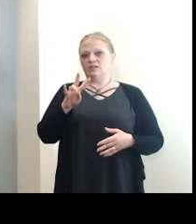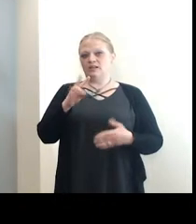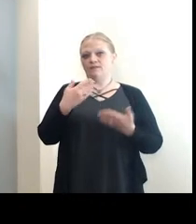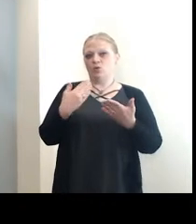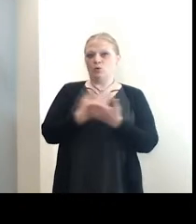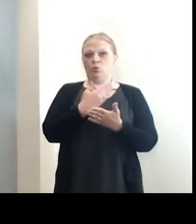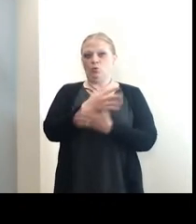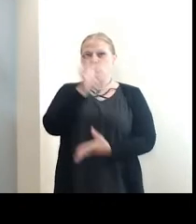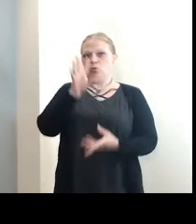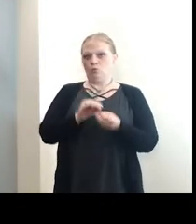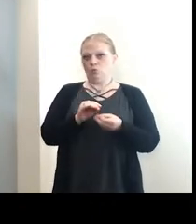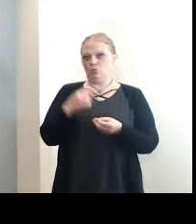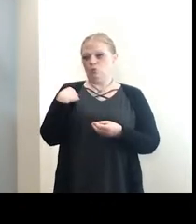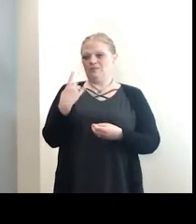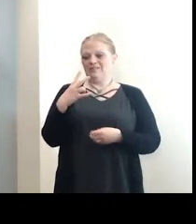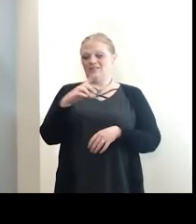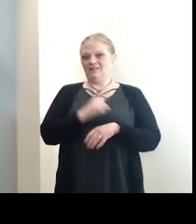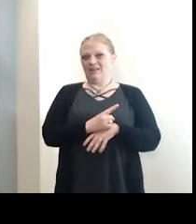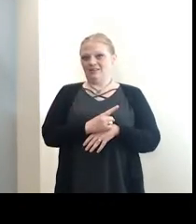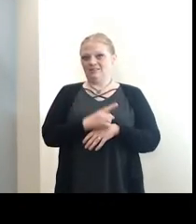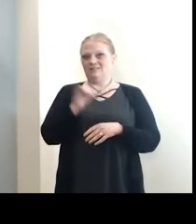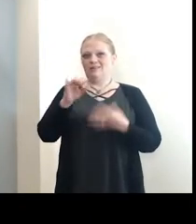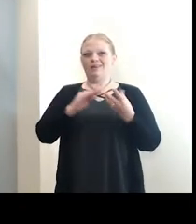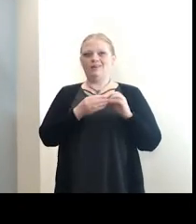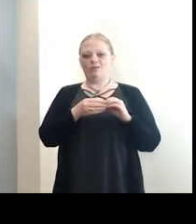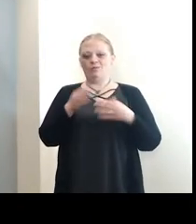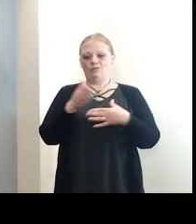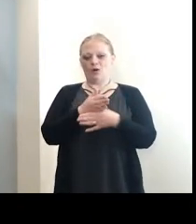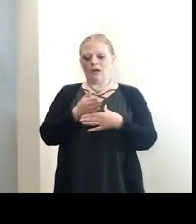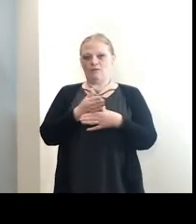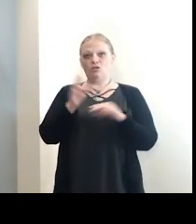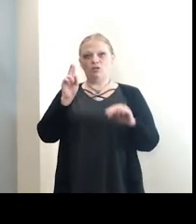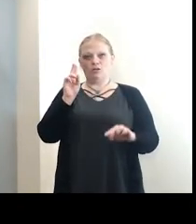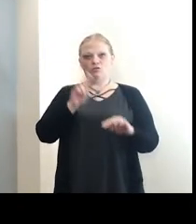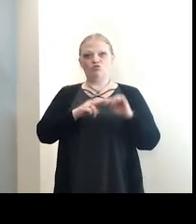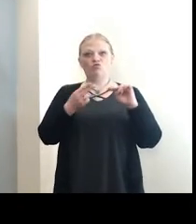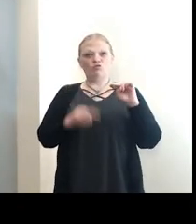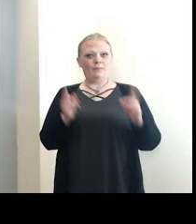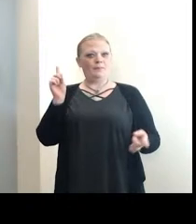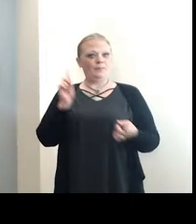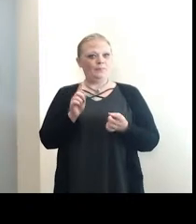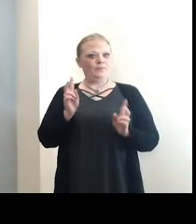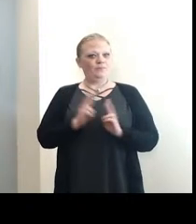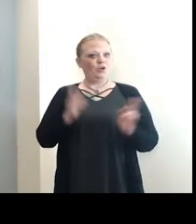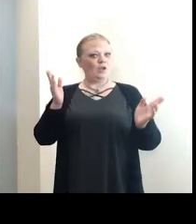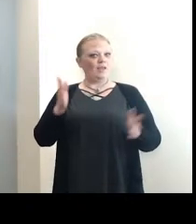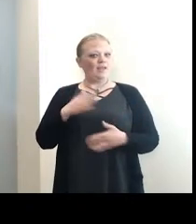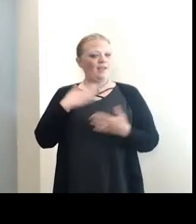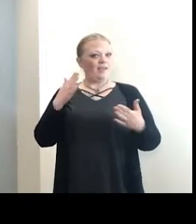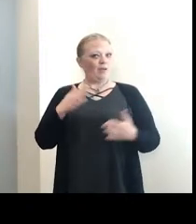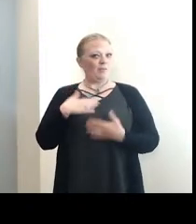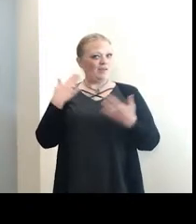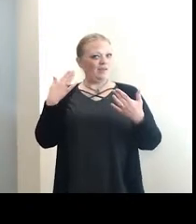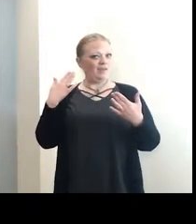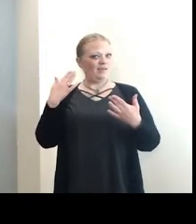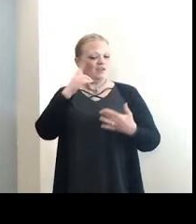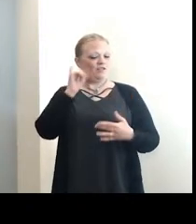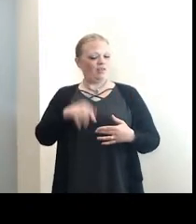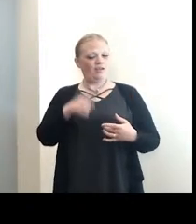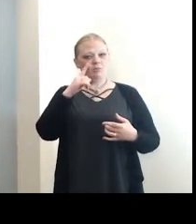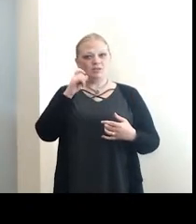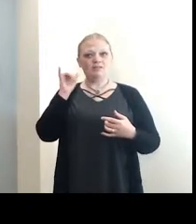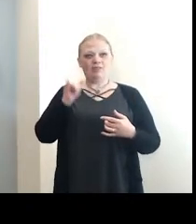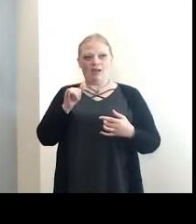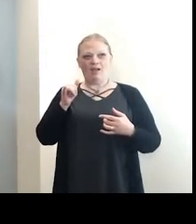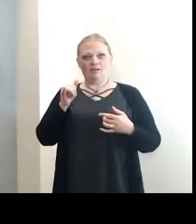total new cases in the last seven days. That number on a seven-day average has dropped. We're very happy to talk about that because that's the